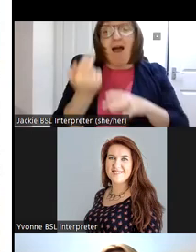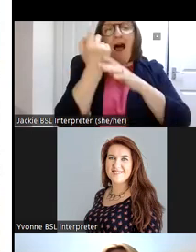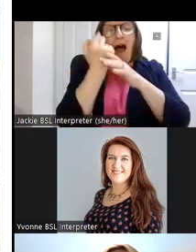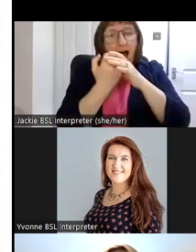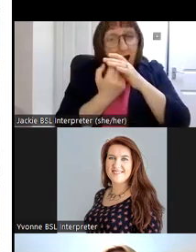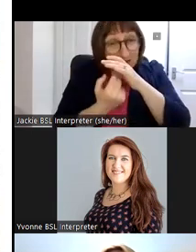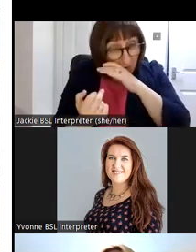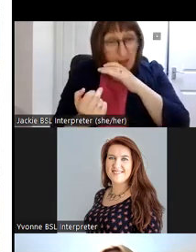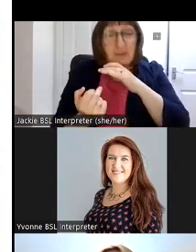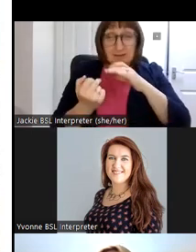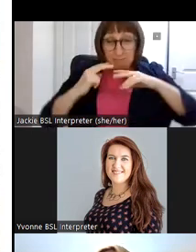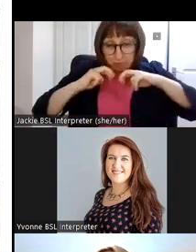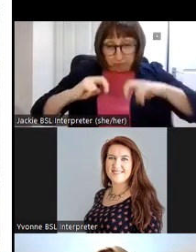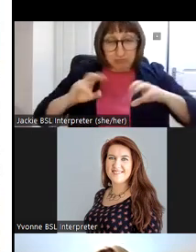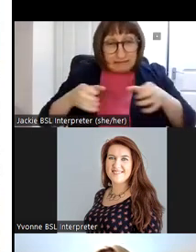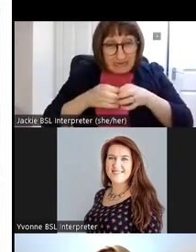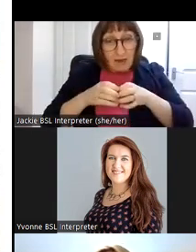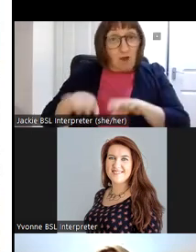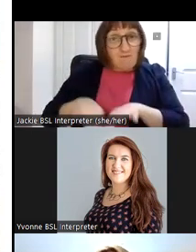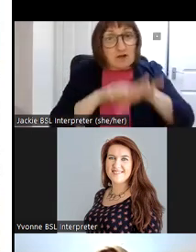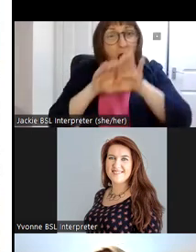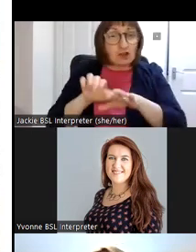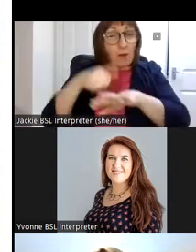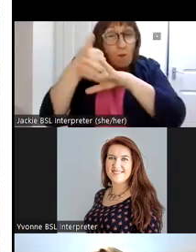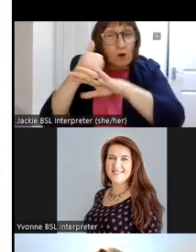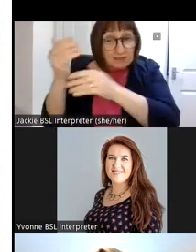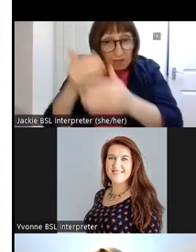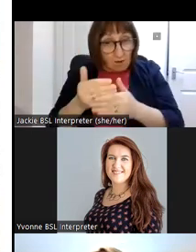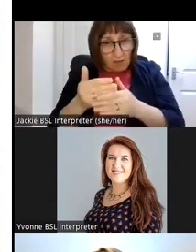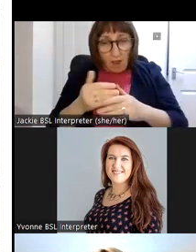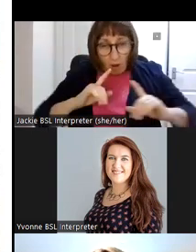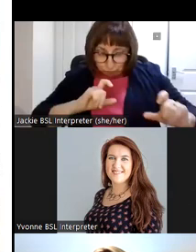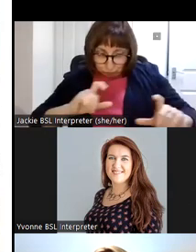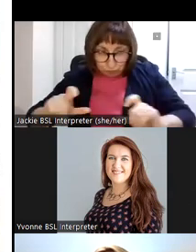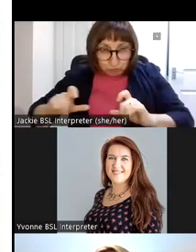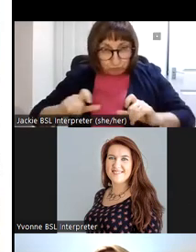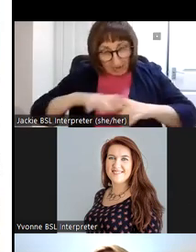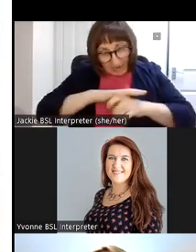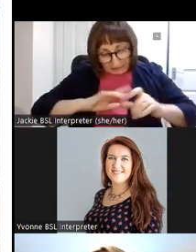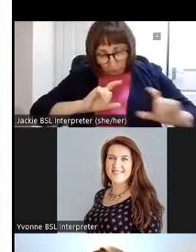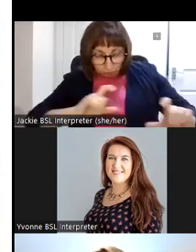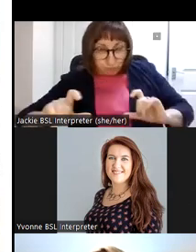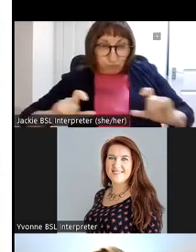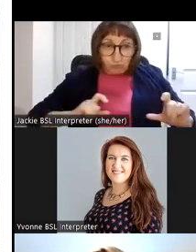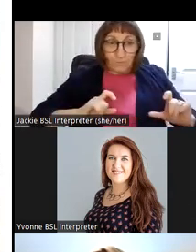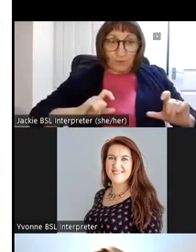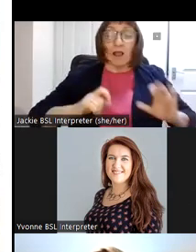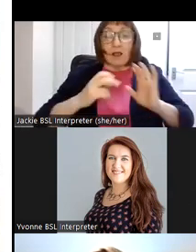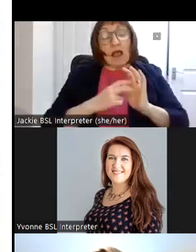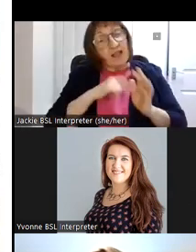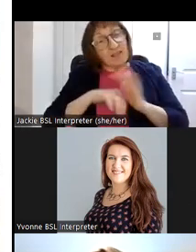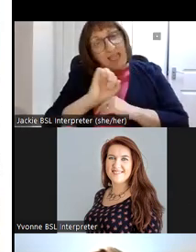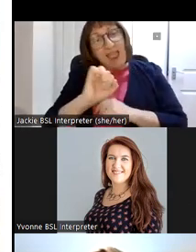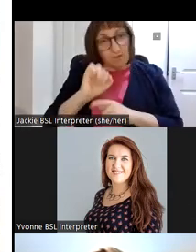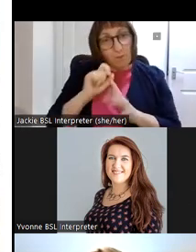uh team from the national monument service recorded the vessel in situ uh and then the palace boy